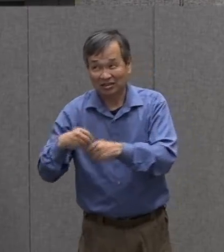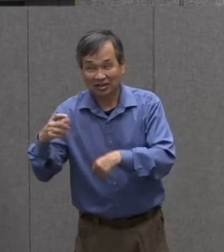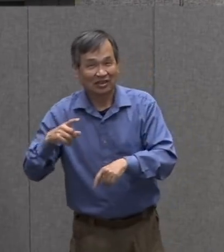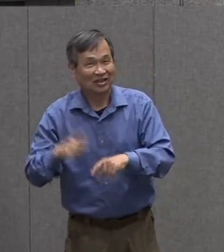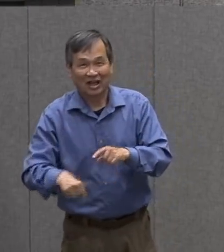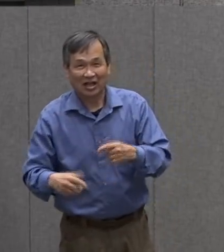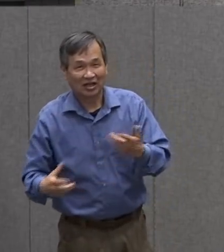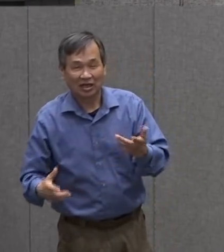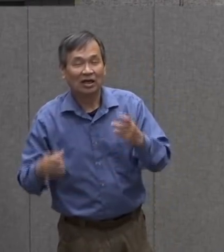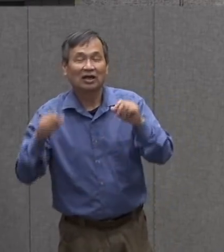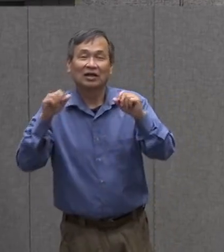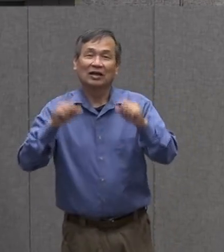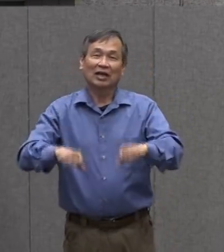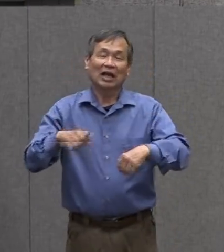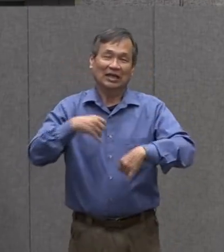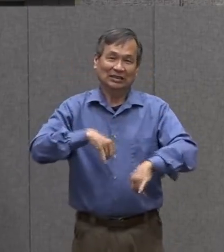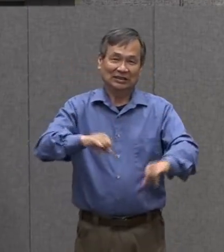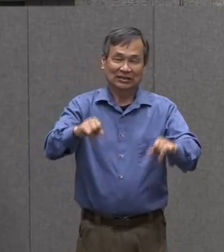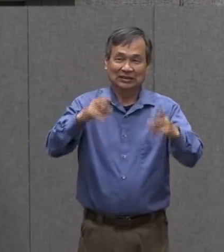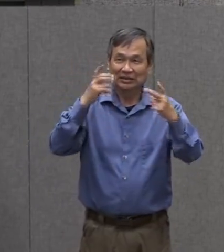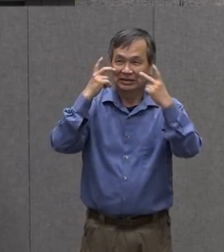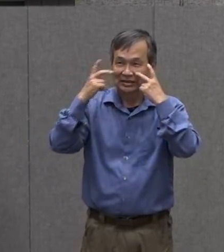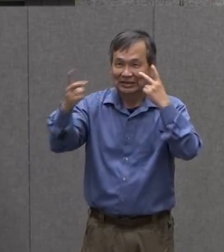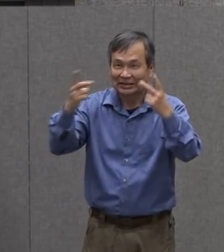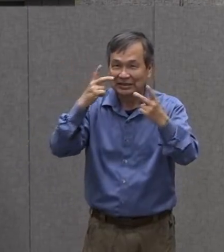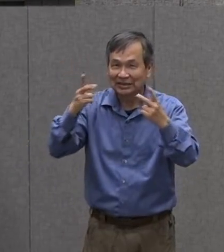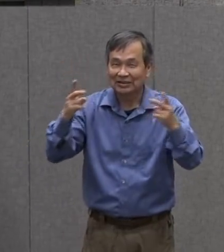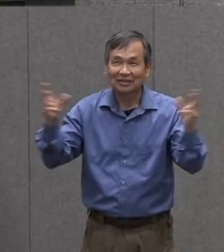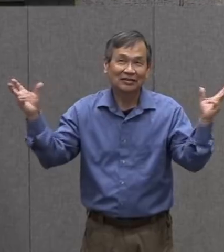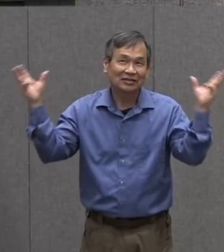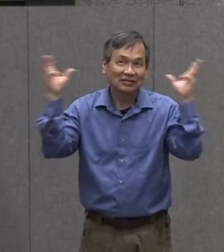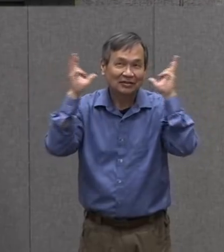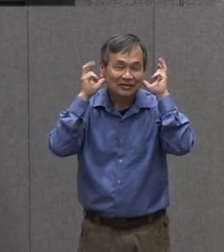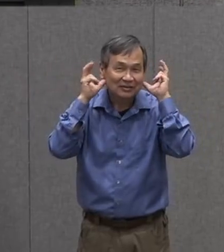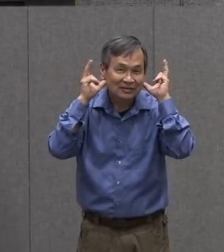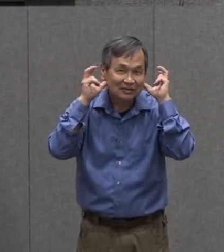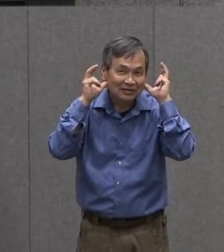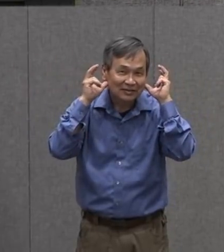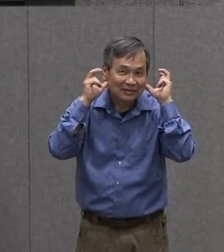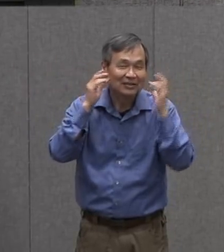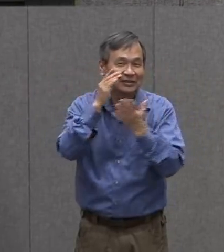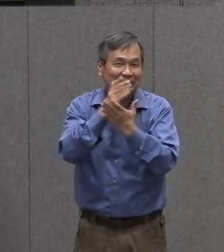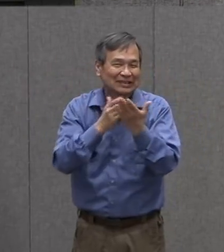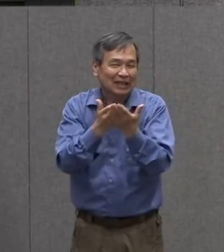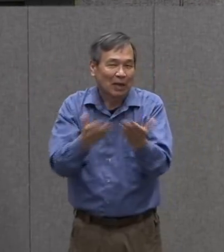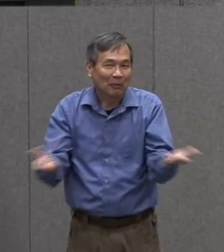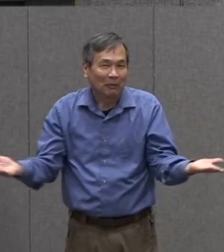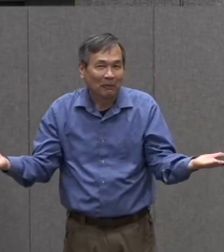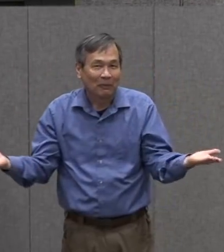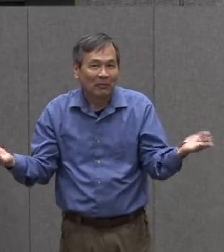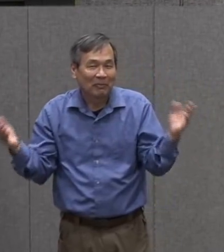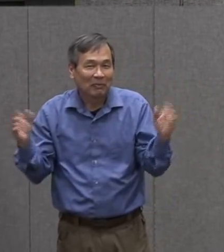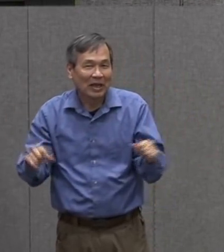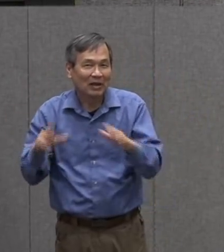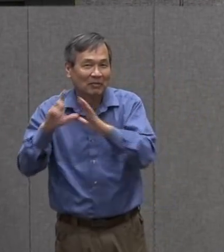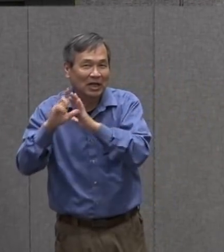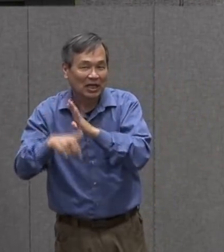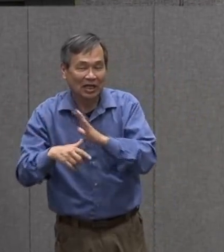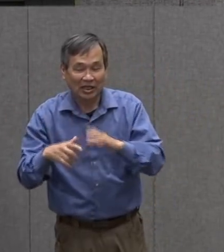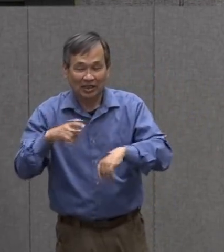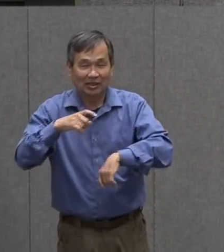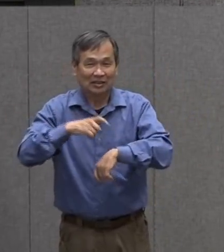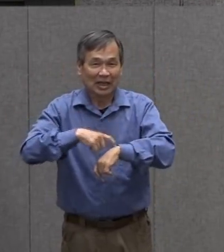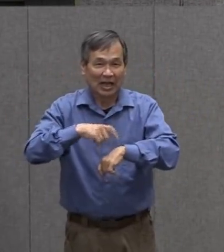remember you can still observe by listening for some of those noises and maybe later when you do